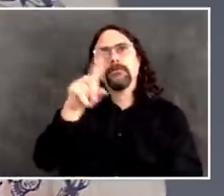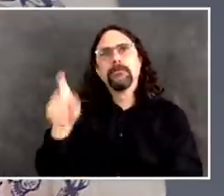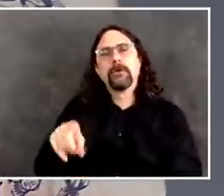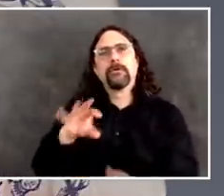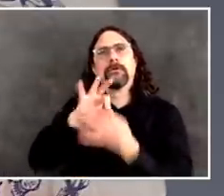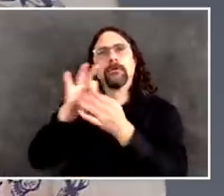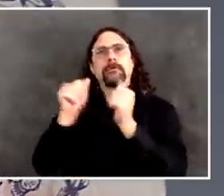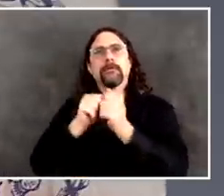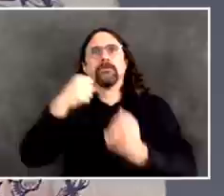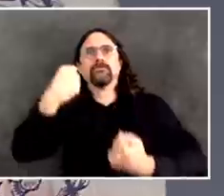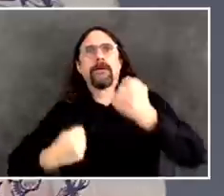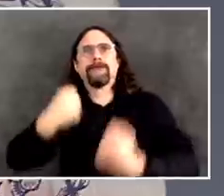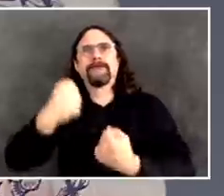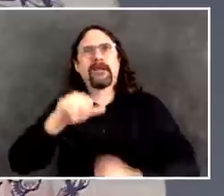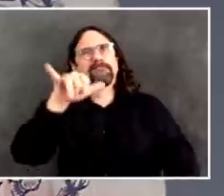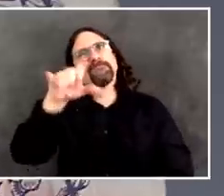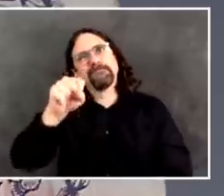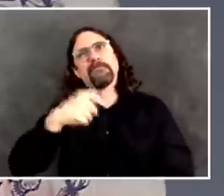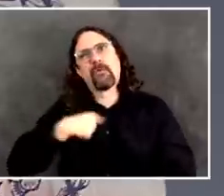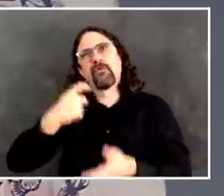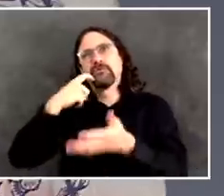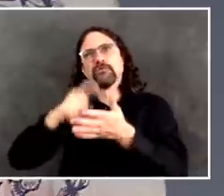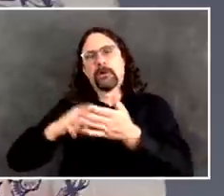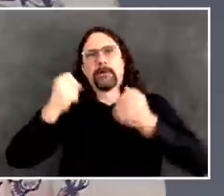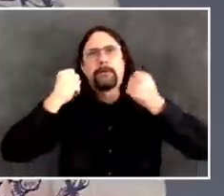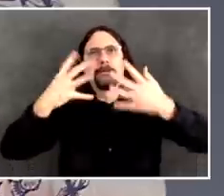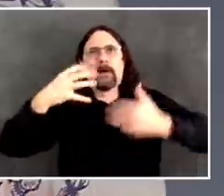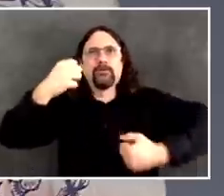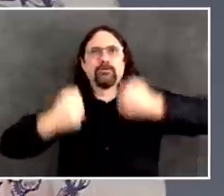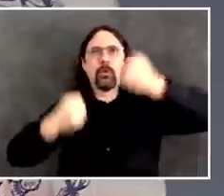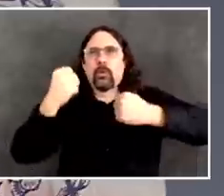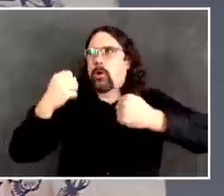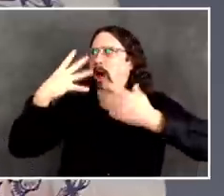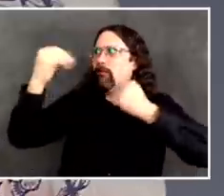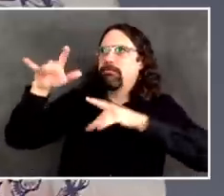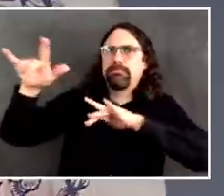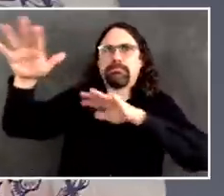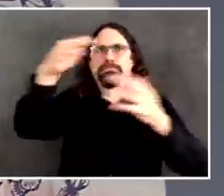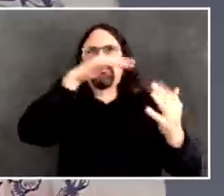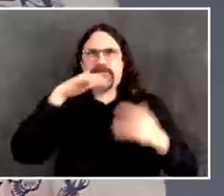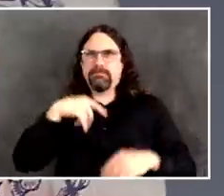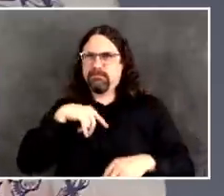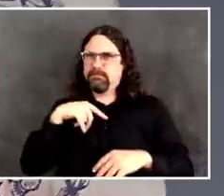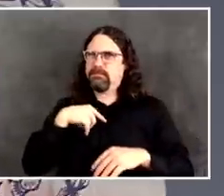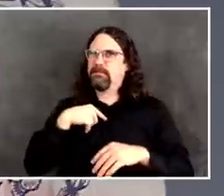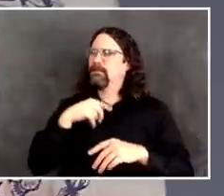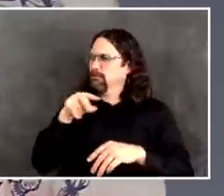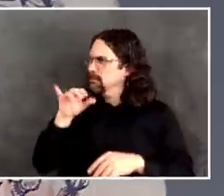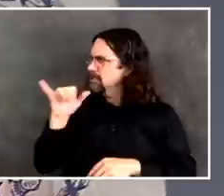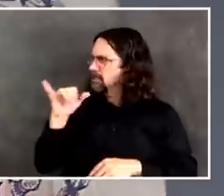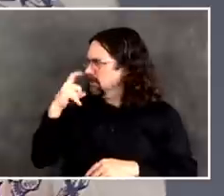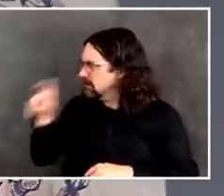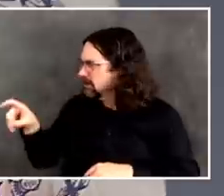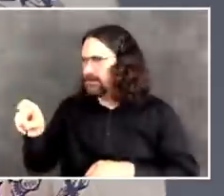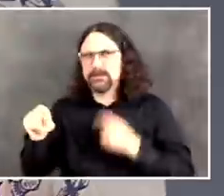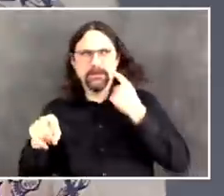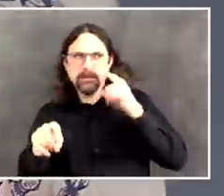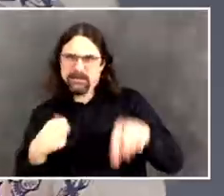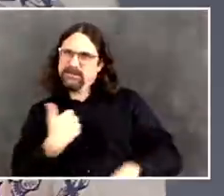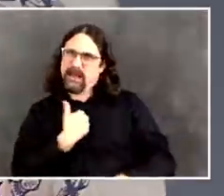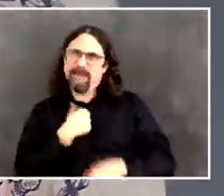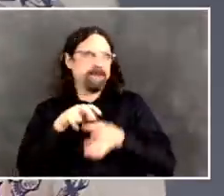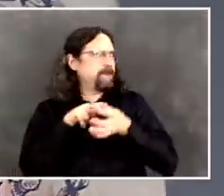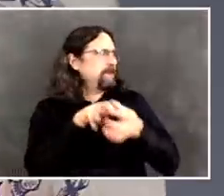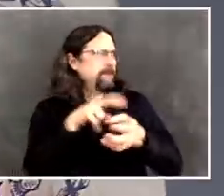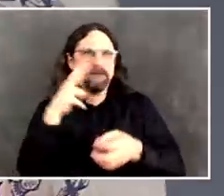they're seeing, but I've been seeing it personally, and I am worried about it. Look, to the extent, again, it is essential workers moving around,